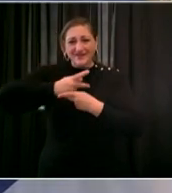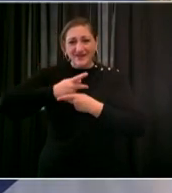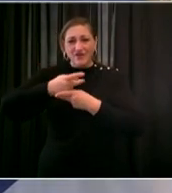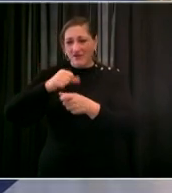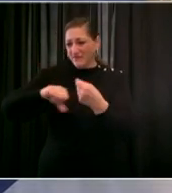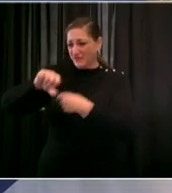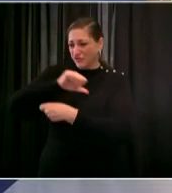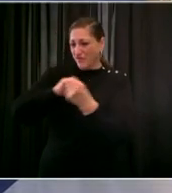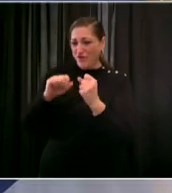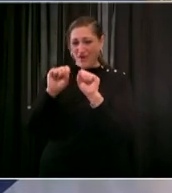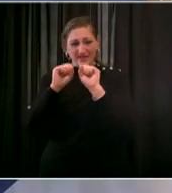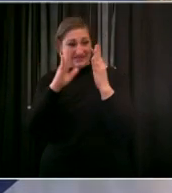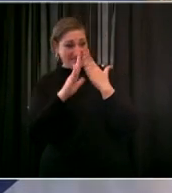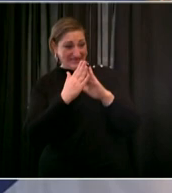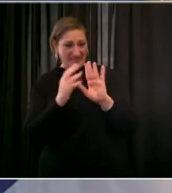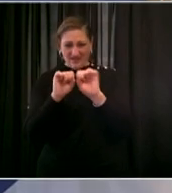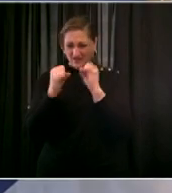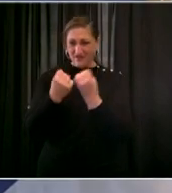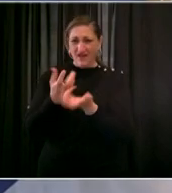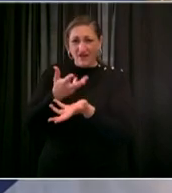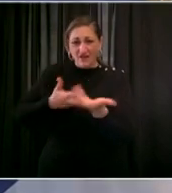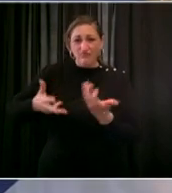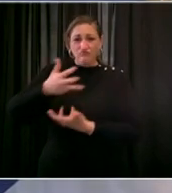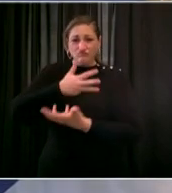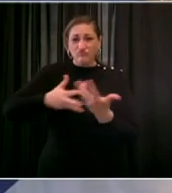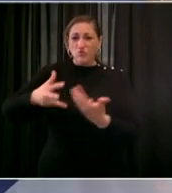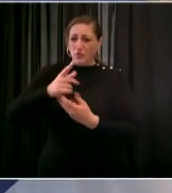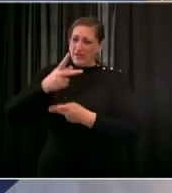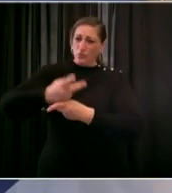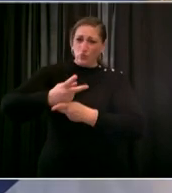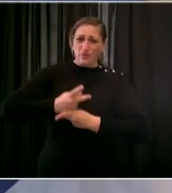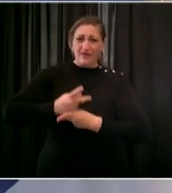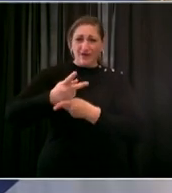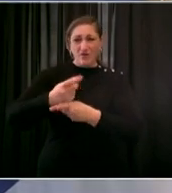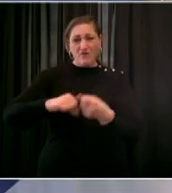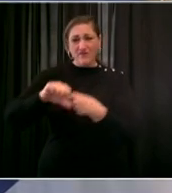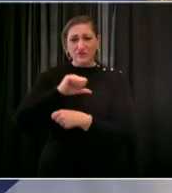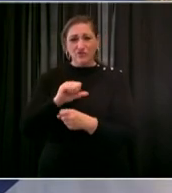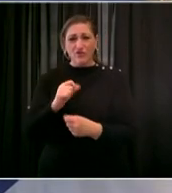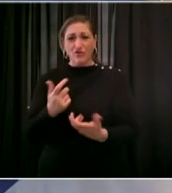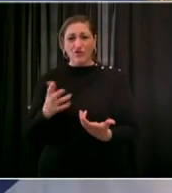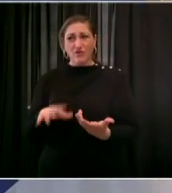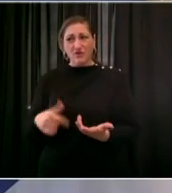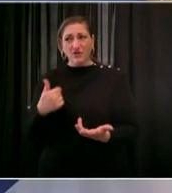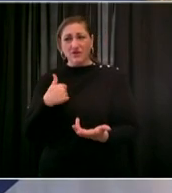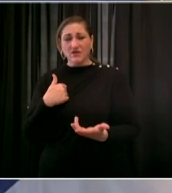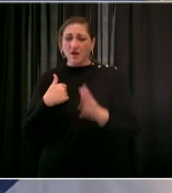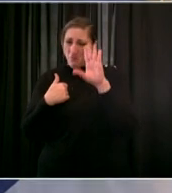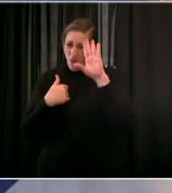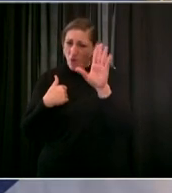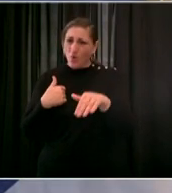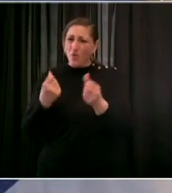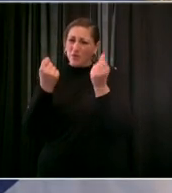as human beings who care there were many people who did care about a man